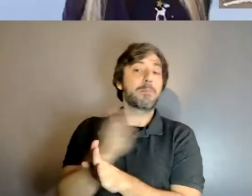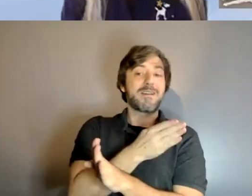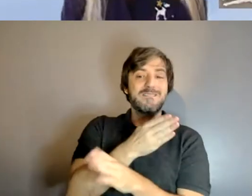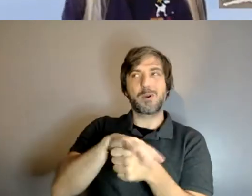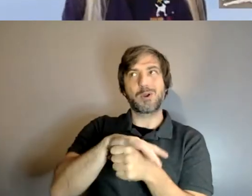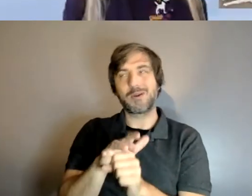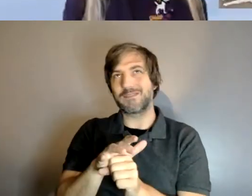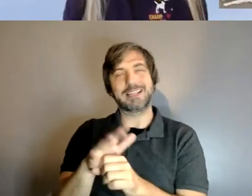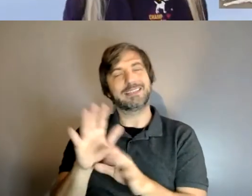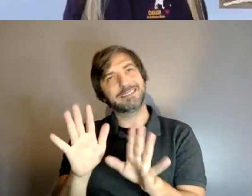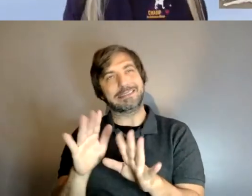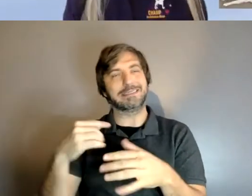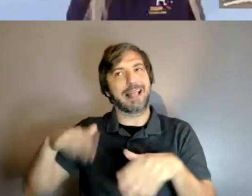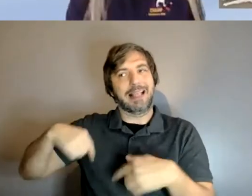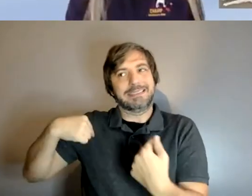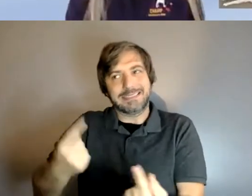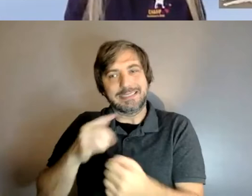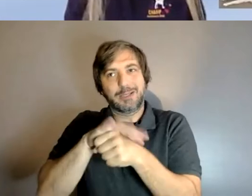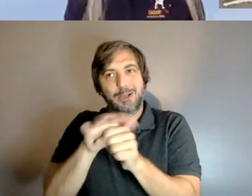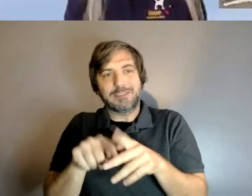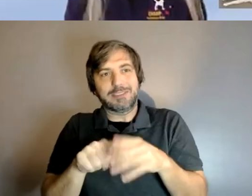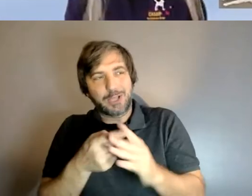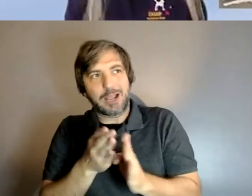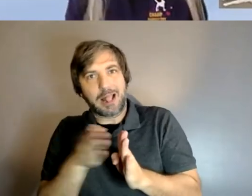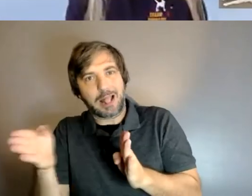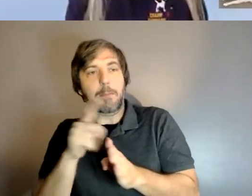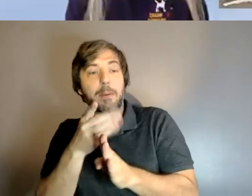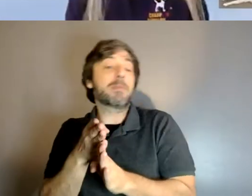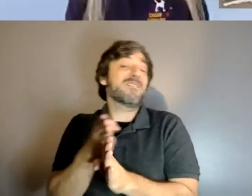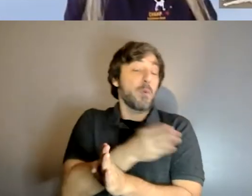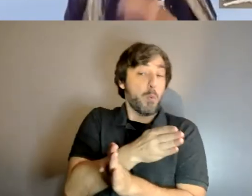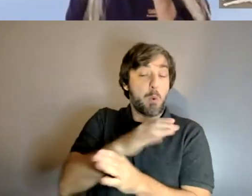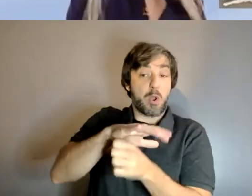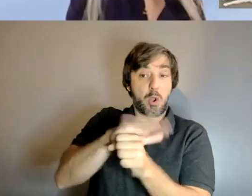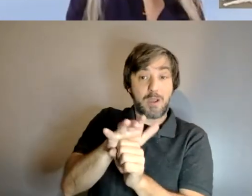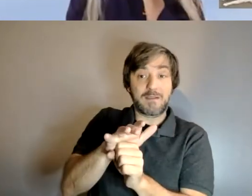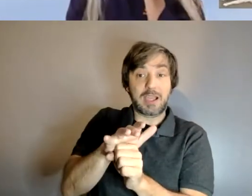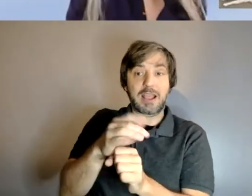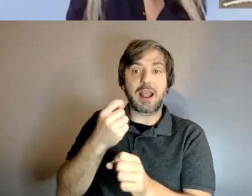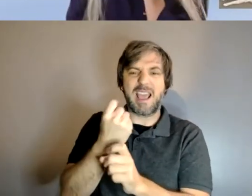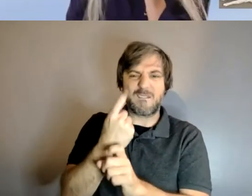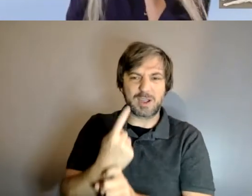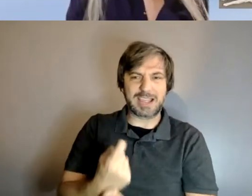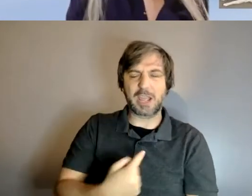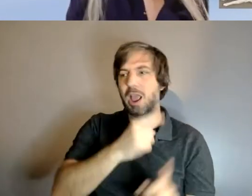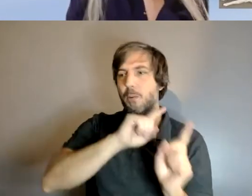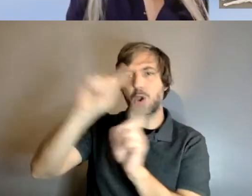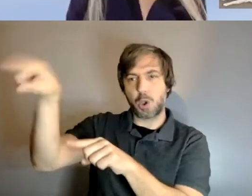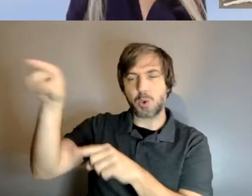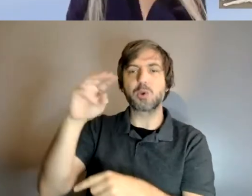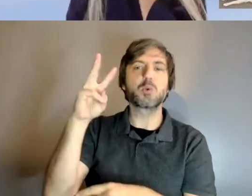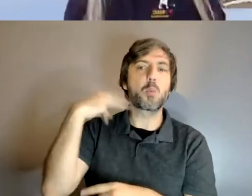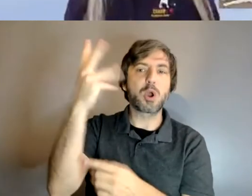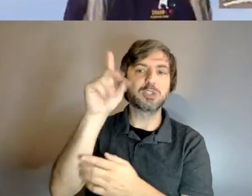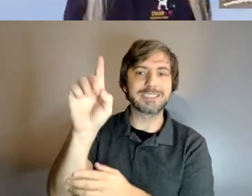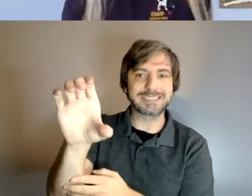but we're doing that again this year uh before covid i would go once a year to washington dc with another group and actually lobby